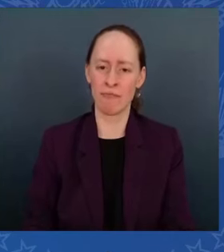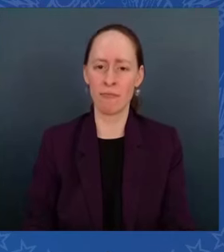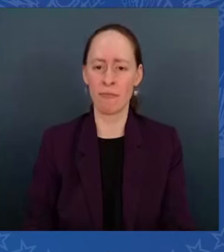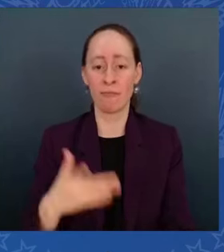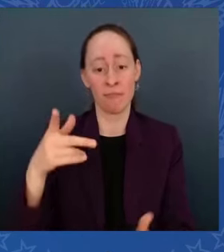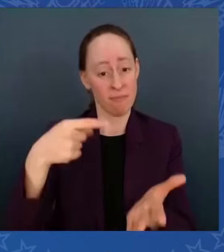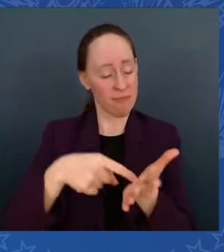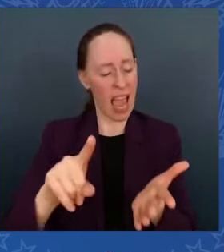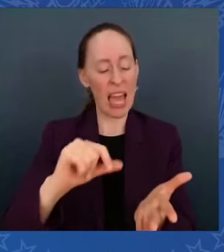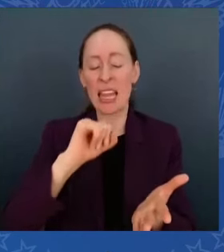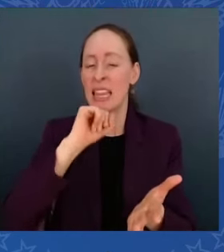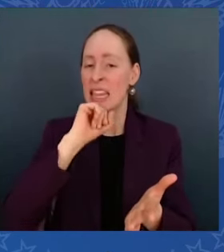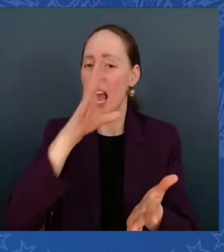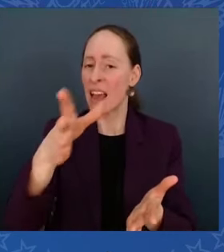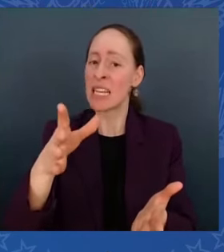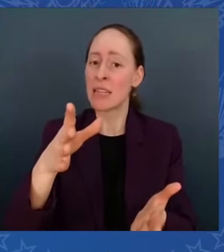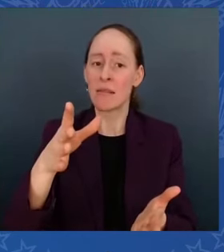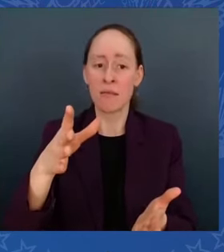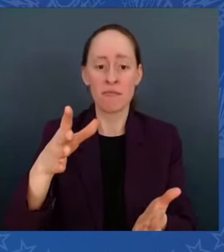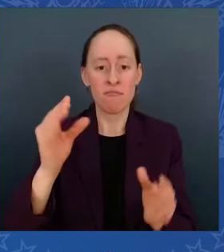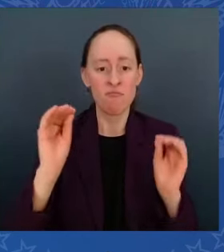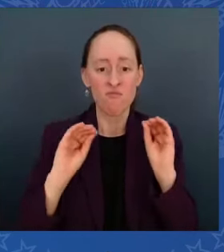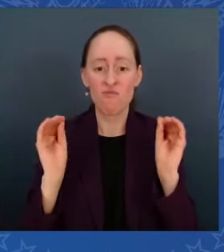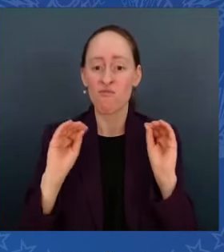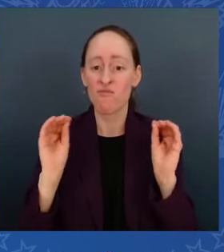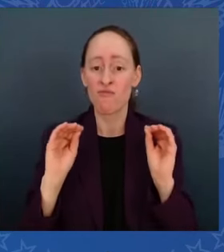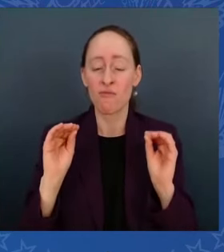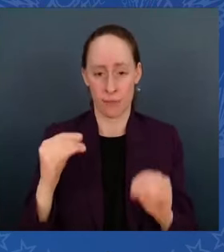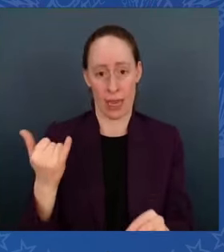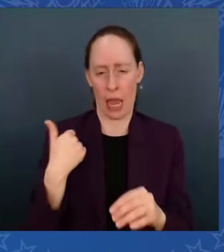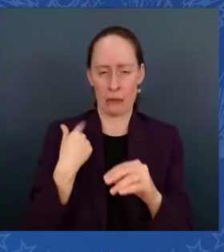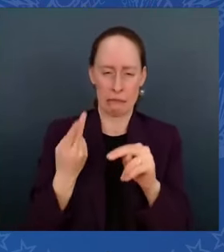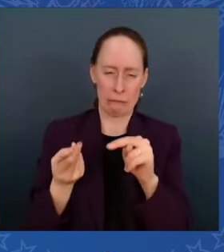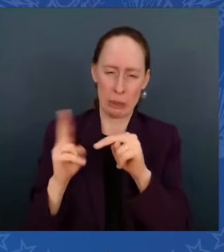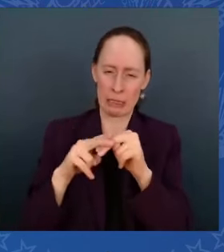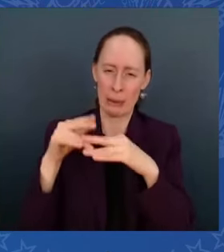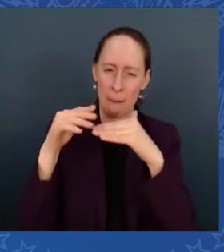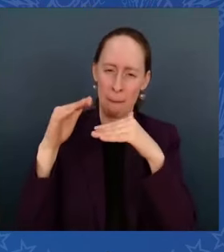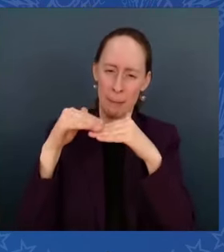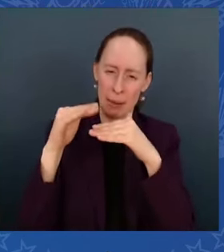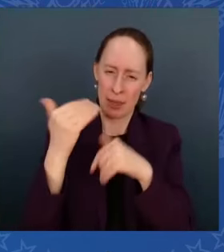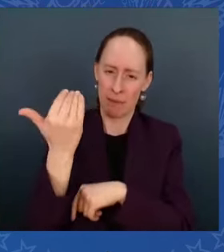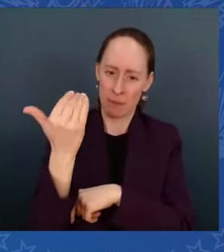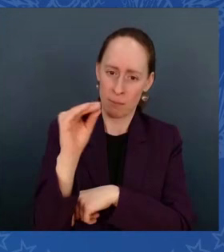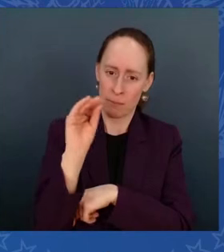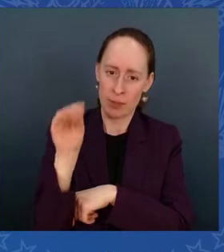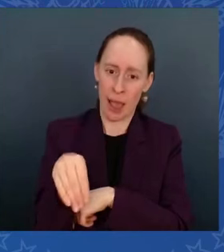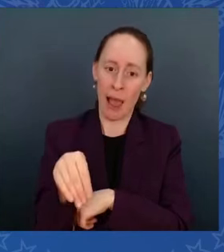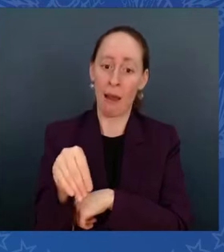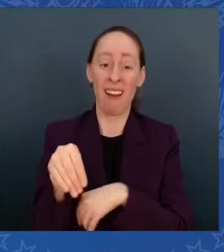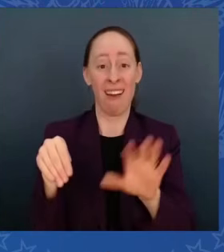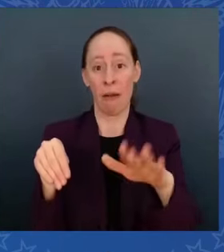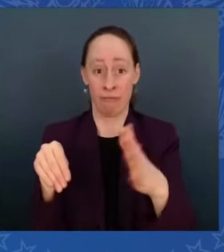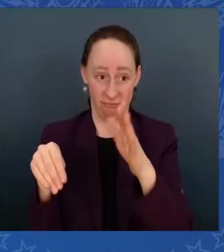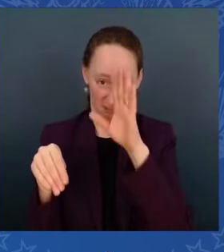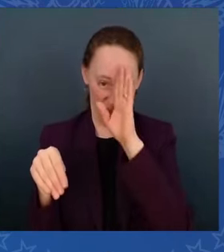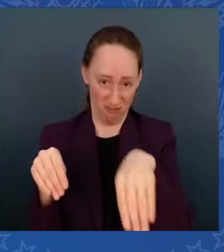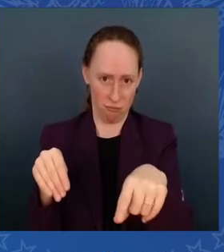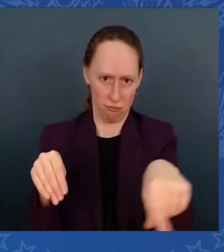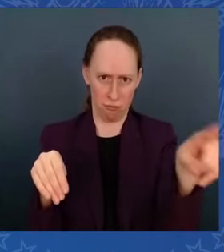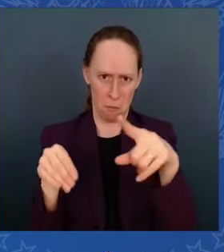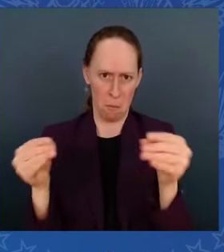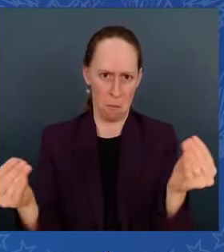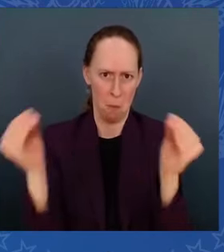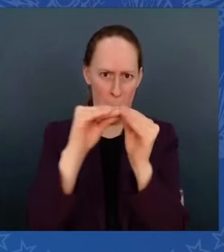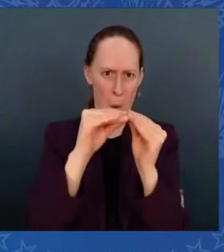able to raise the tax to 15 percent. That's less than all of you pay. And guess what? Not only did it get